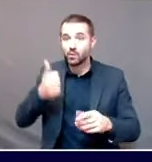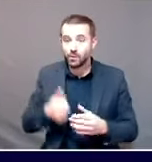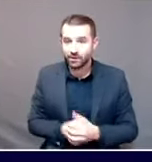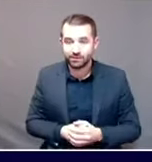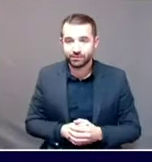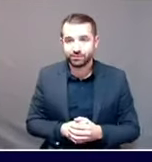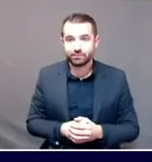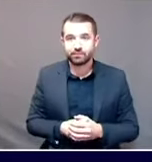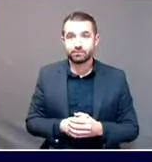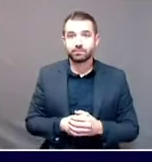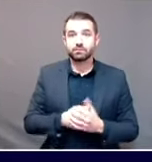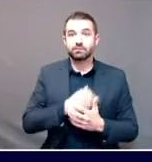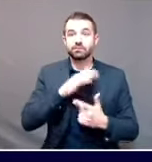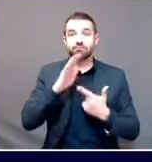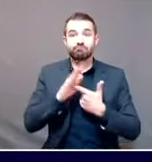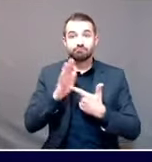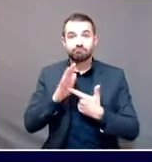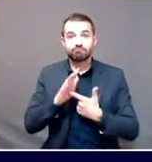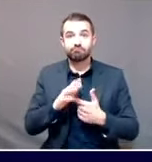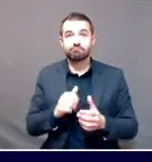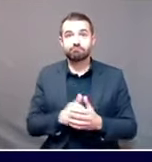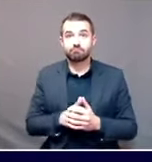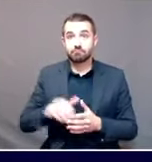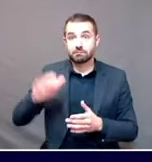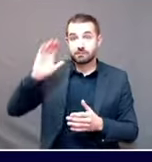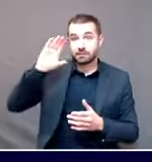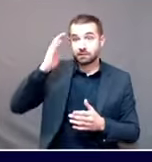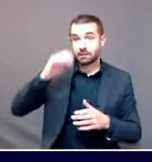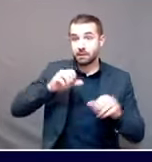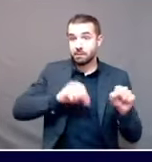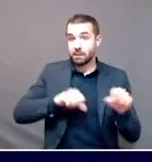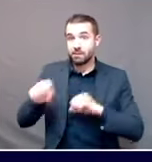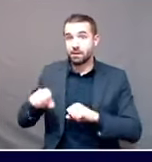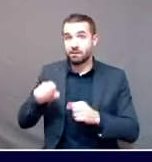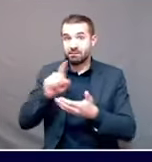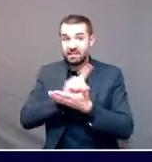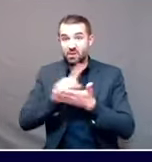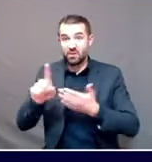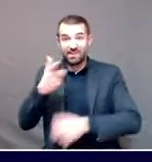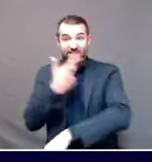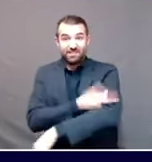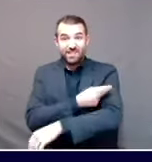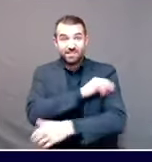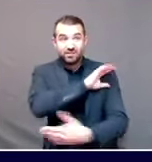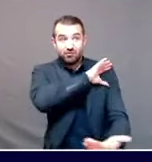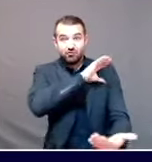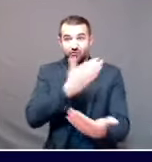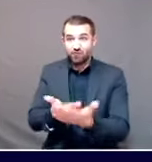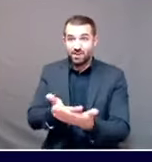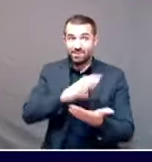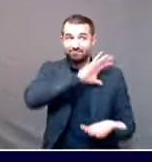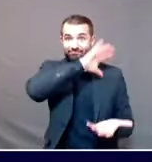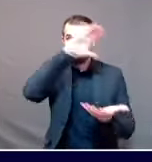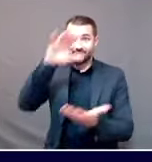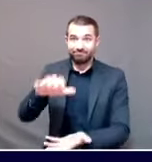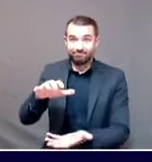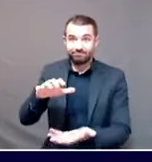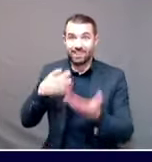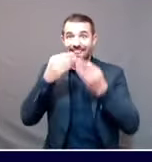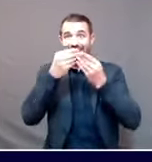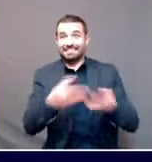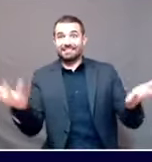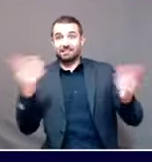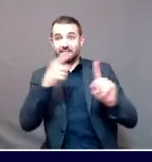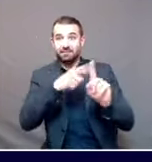potential COVID-19 vaccine that we placed, hoping to be able to get those into the arms of frontline healthcare workers. And soon